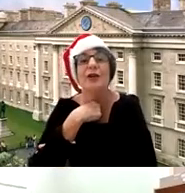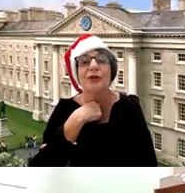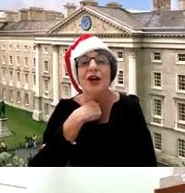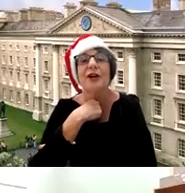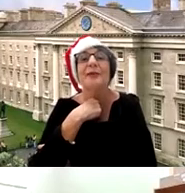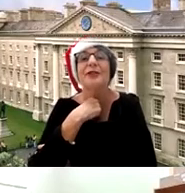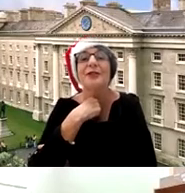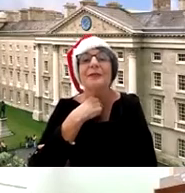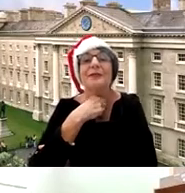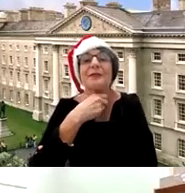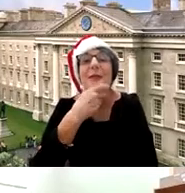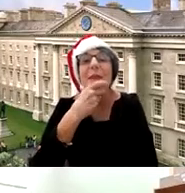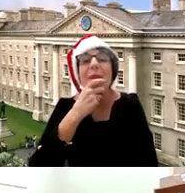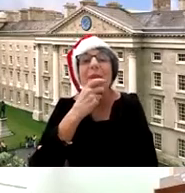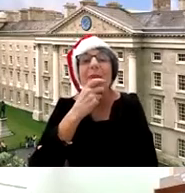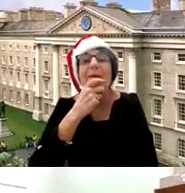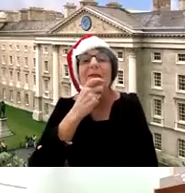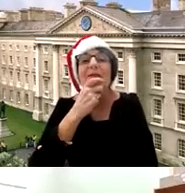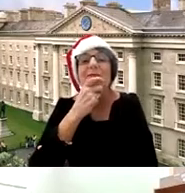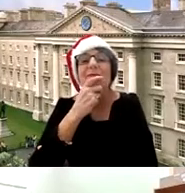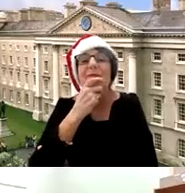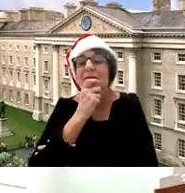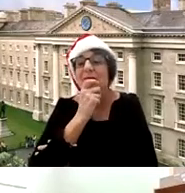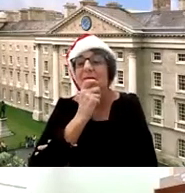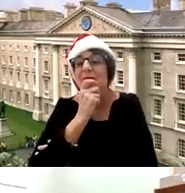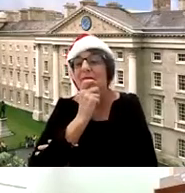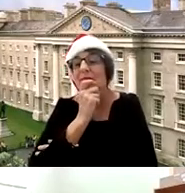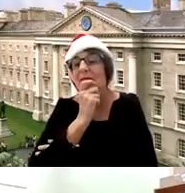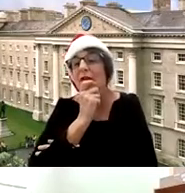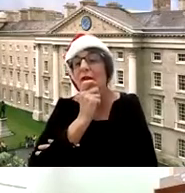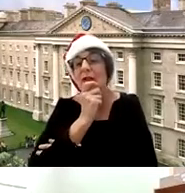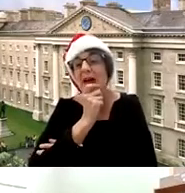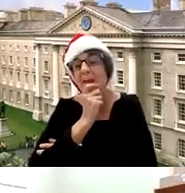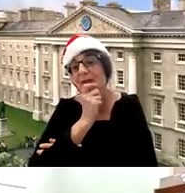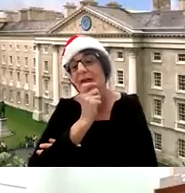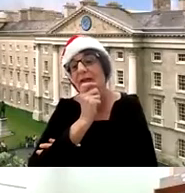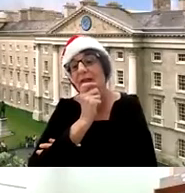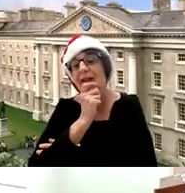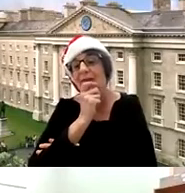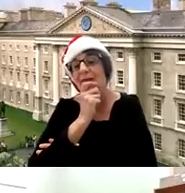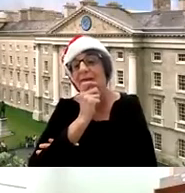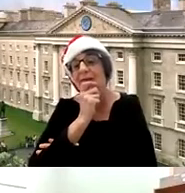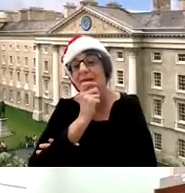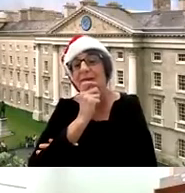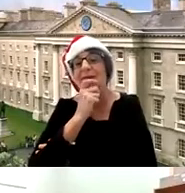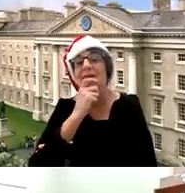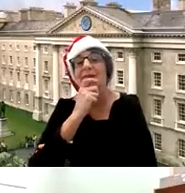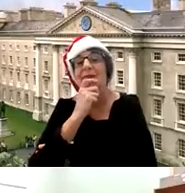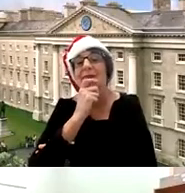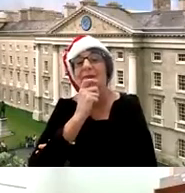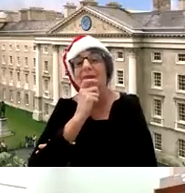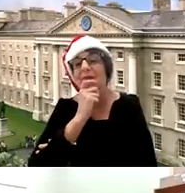now in your retirement you're tapestries you're doing tapestries yeah and i am